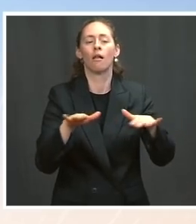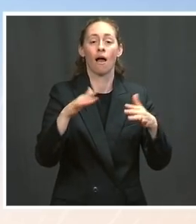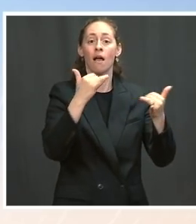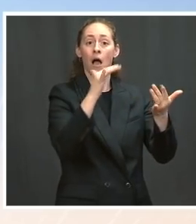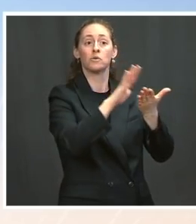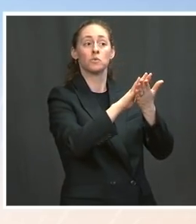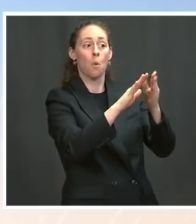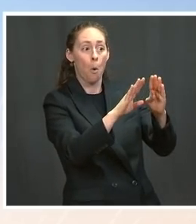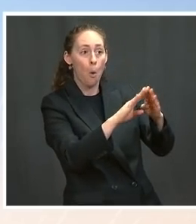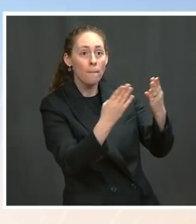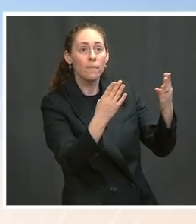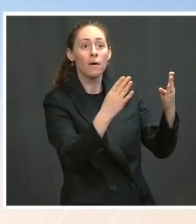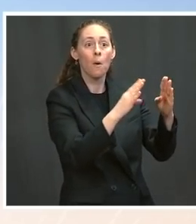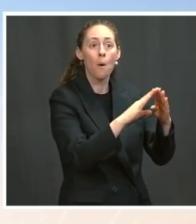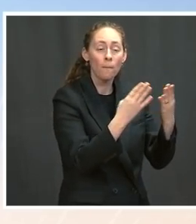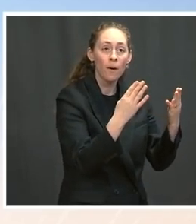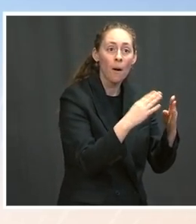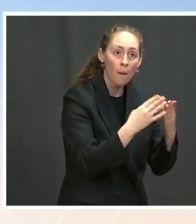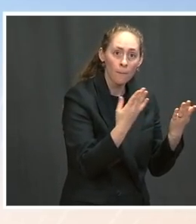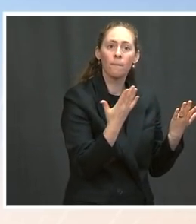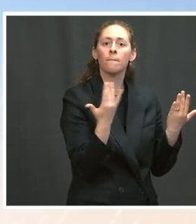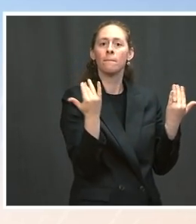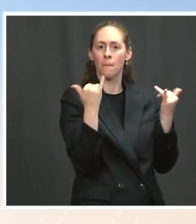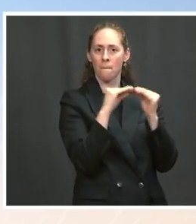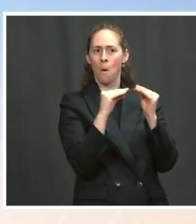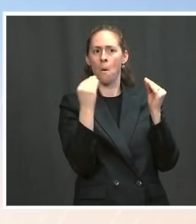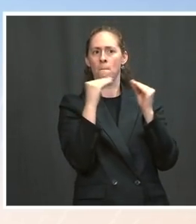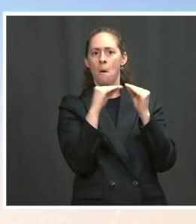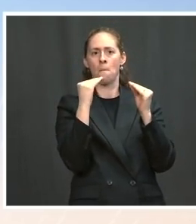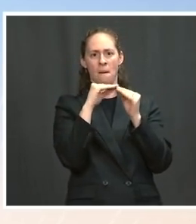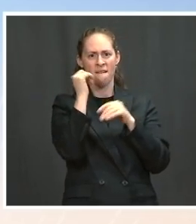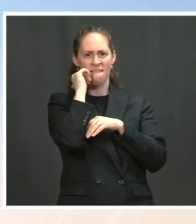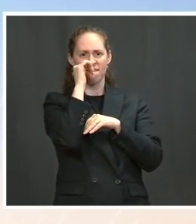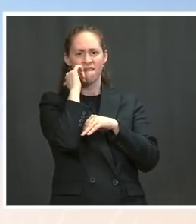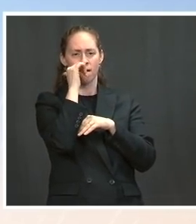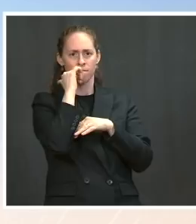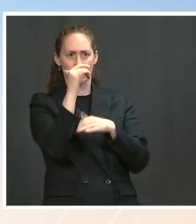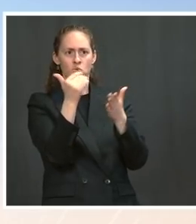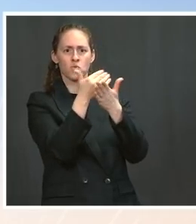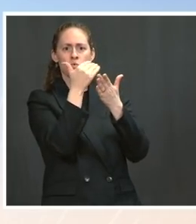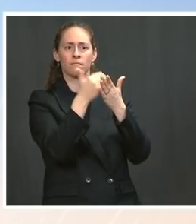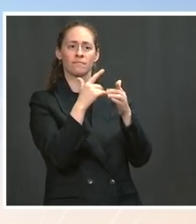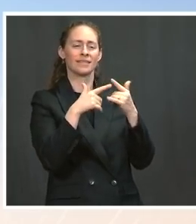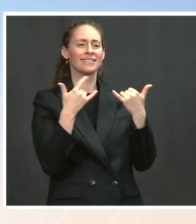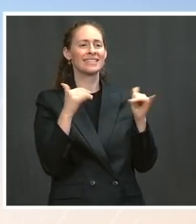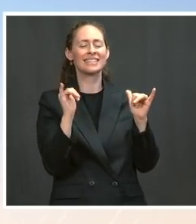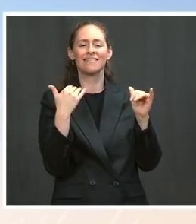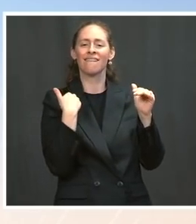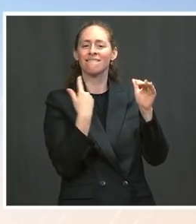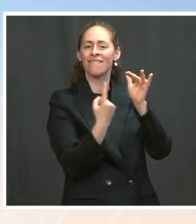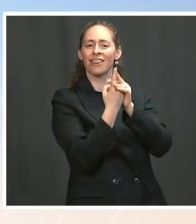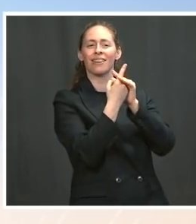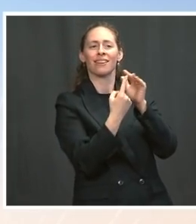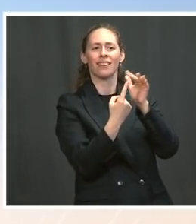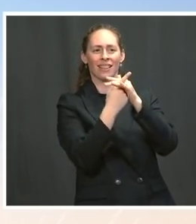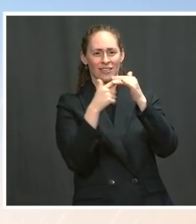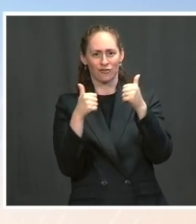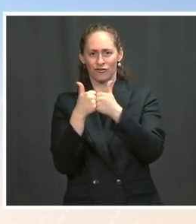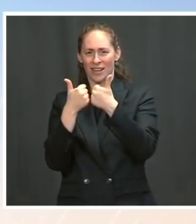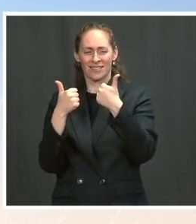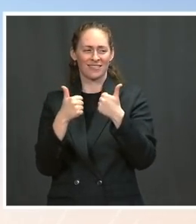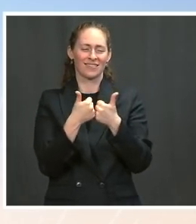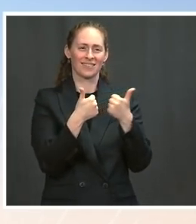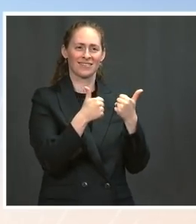that came out just a few days ago. But there are lingering challenges that are unique to this moment. And we're certainly hopeful,